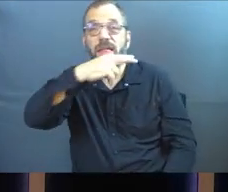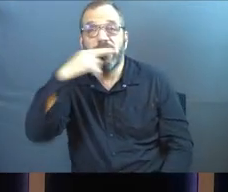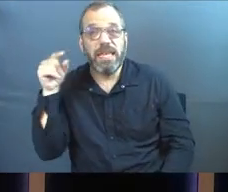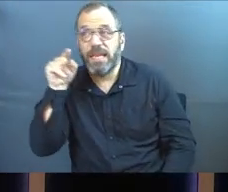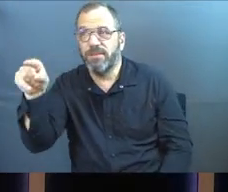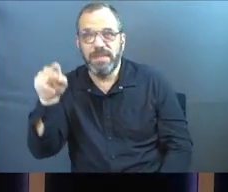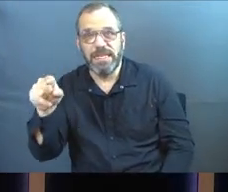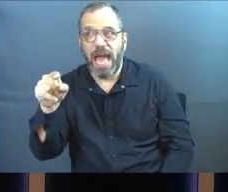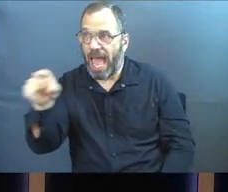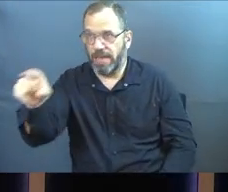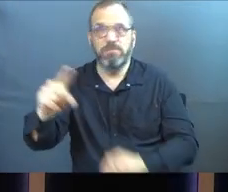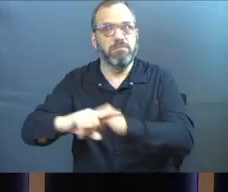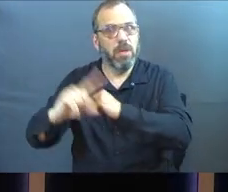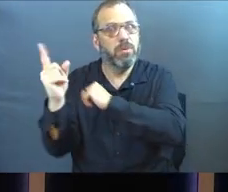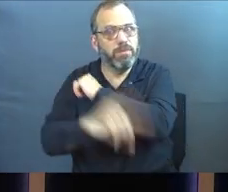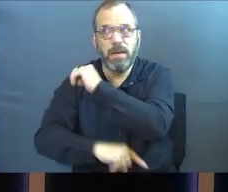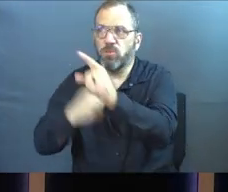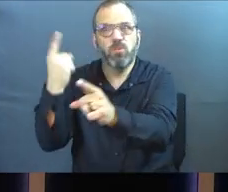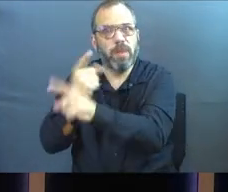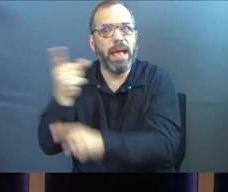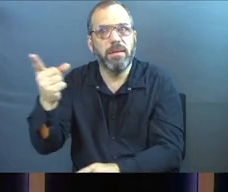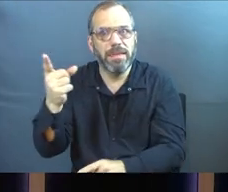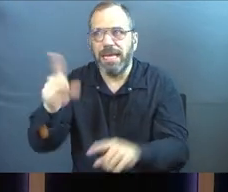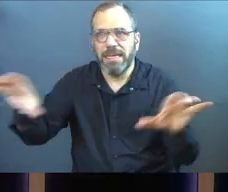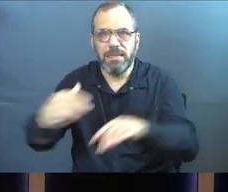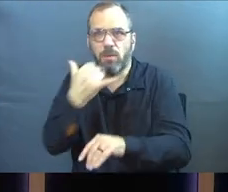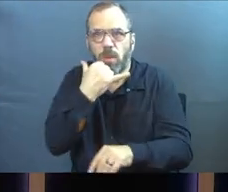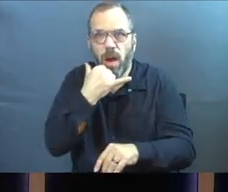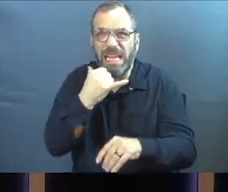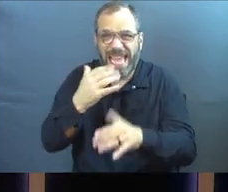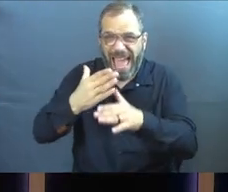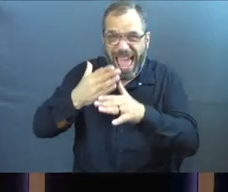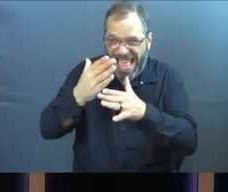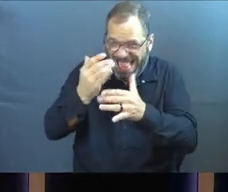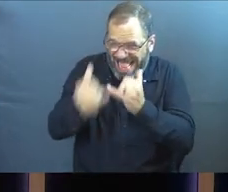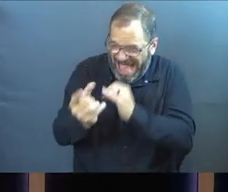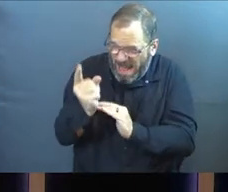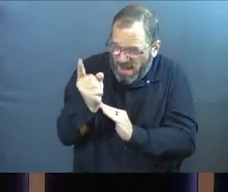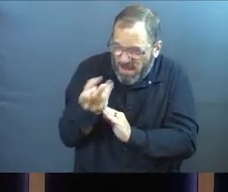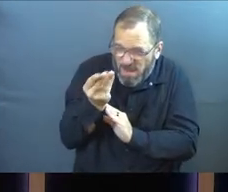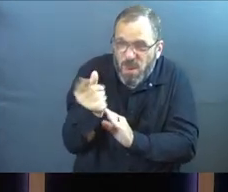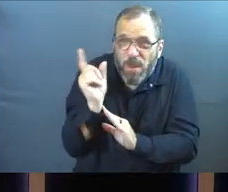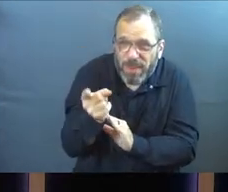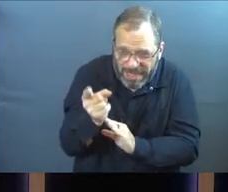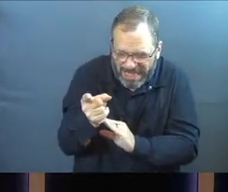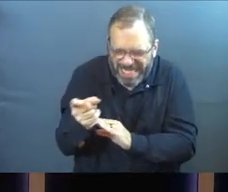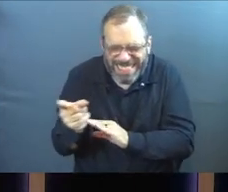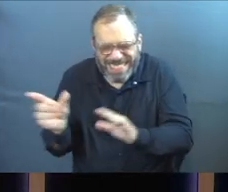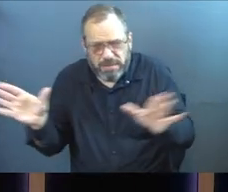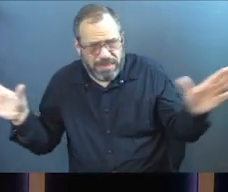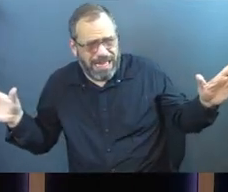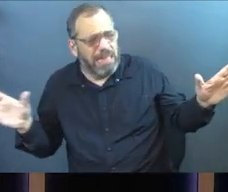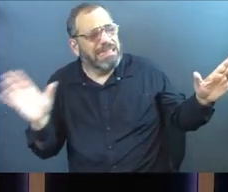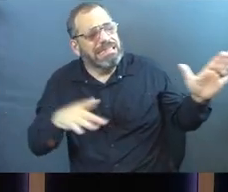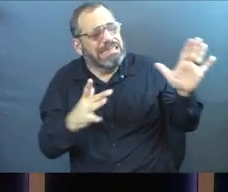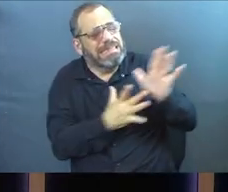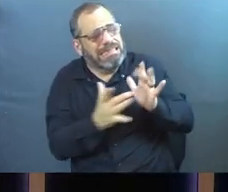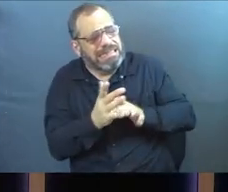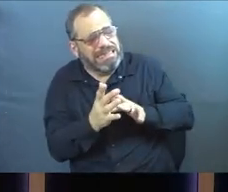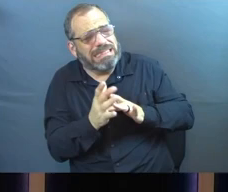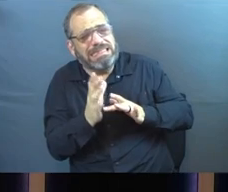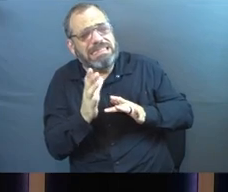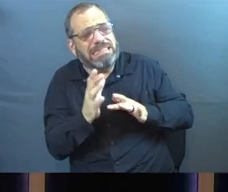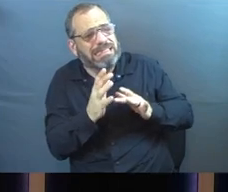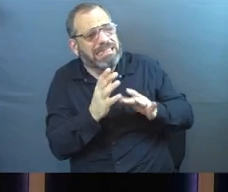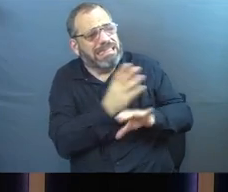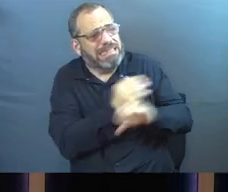he was actually justly condemned for what he had done. And all of a sudden at the very last few moments of his life, he reached out to Jesus for salvation and